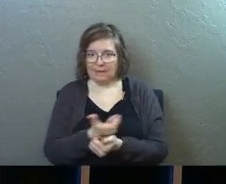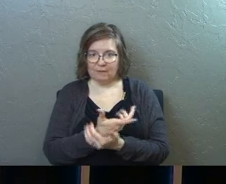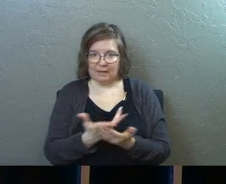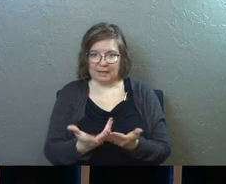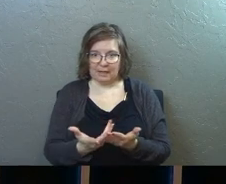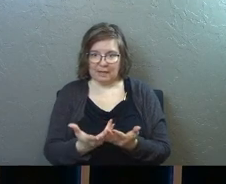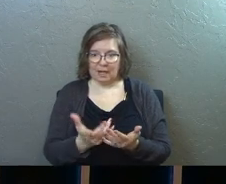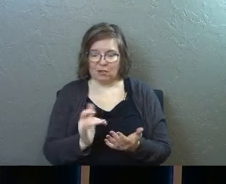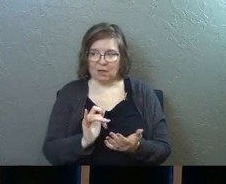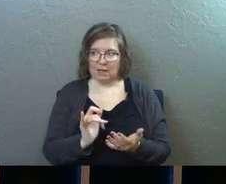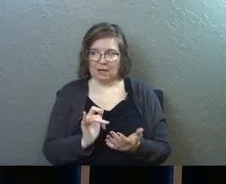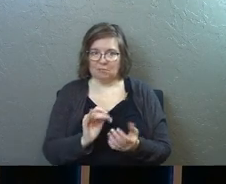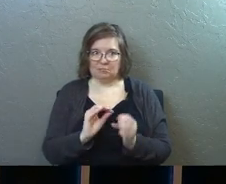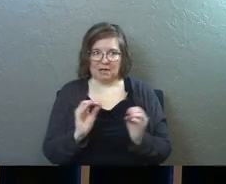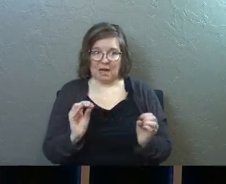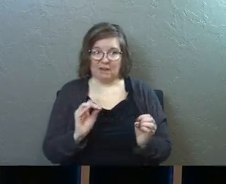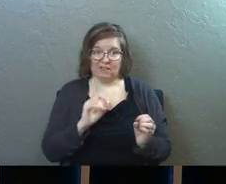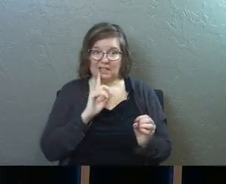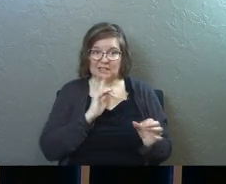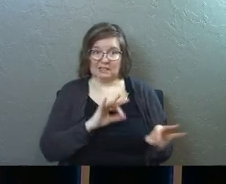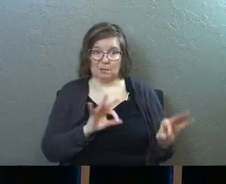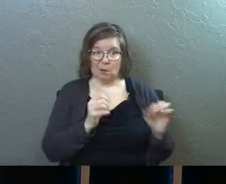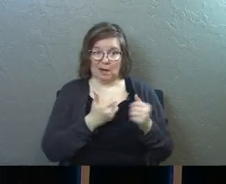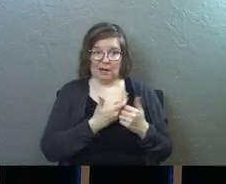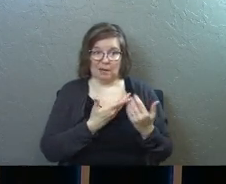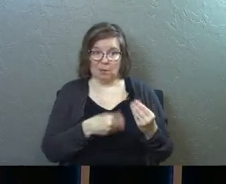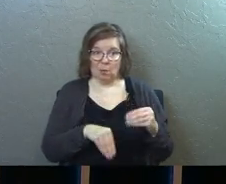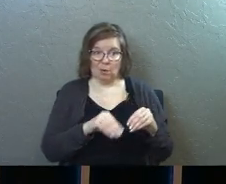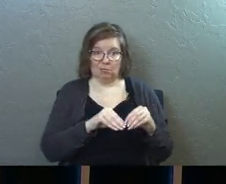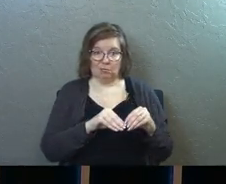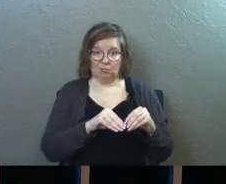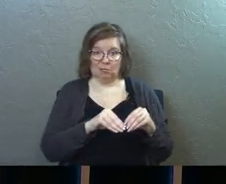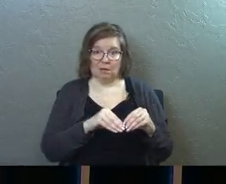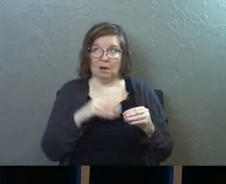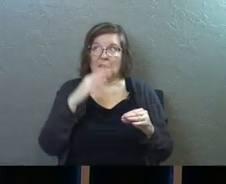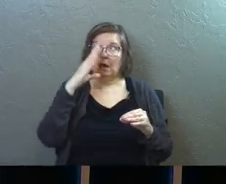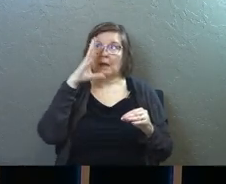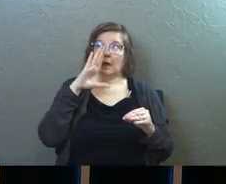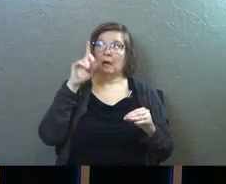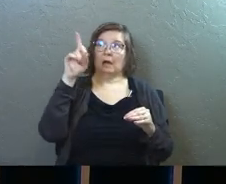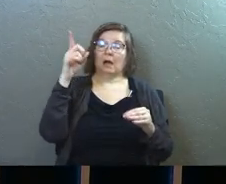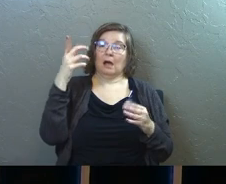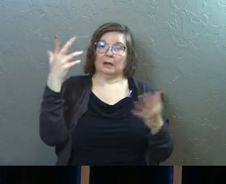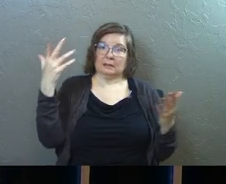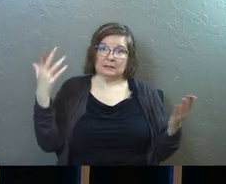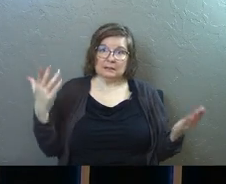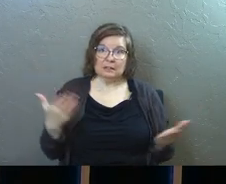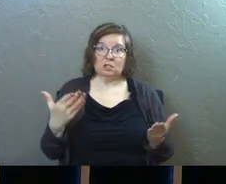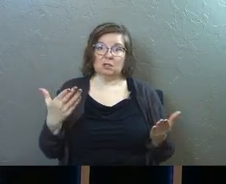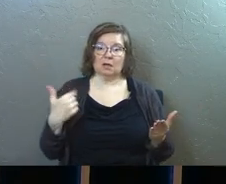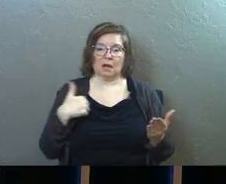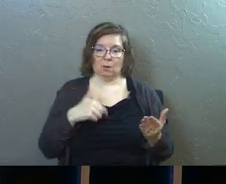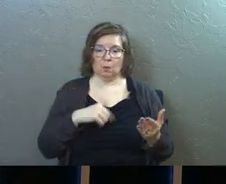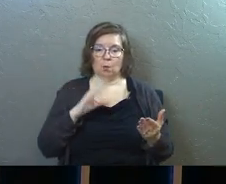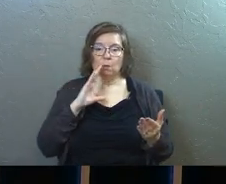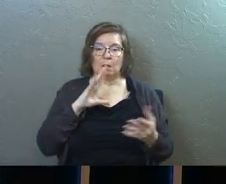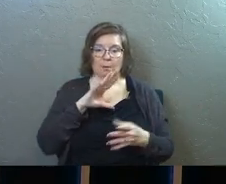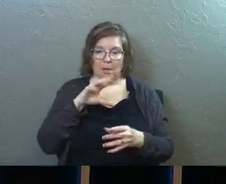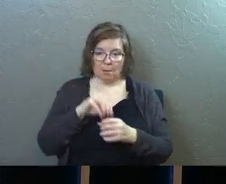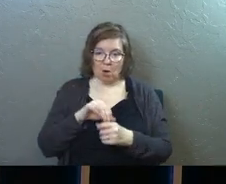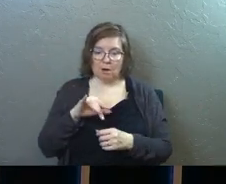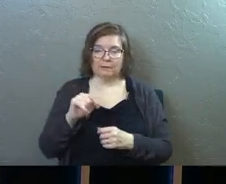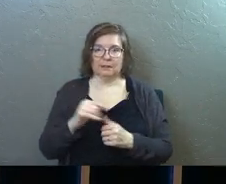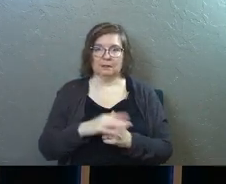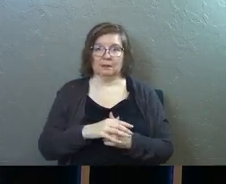everything and they're like, none of it matters anymore. God is here. And we're going to be a